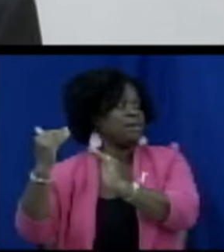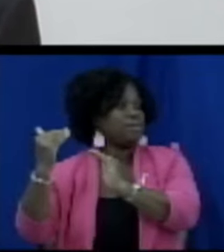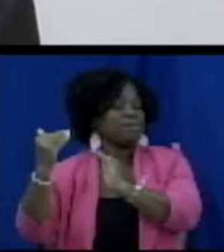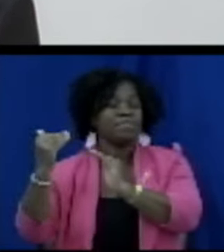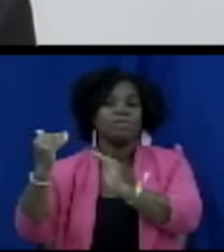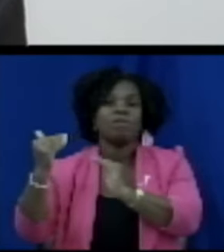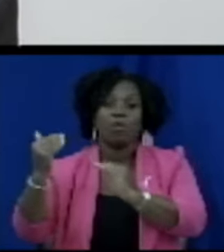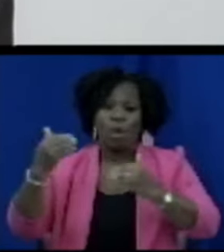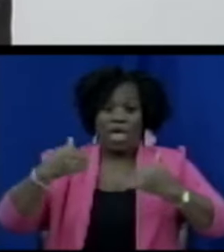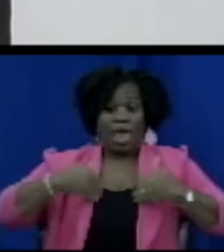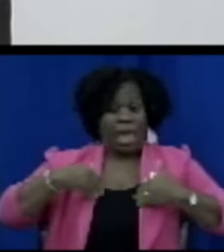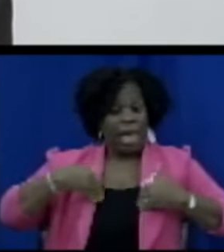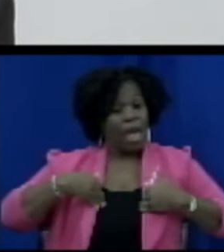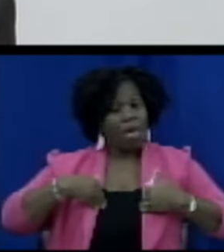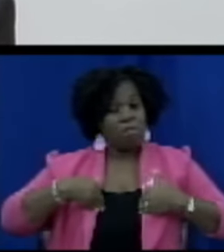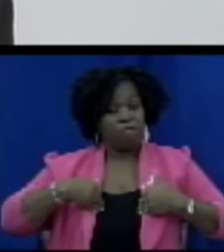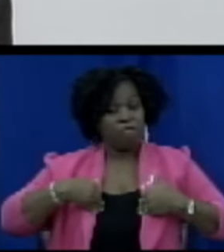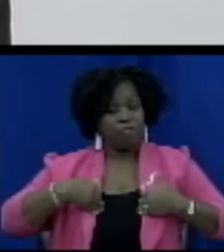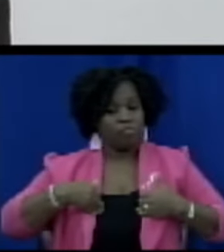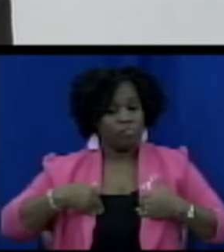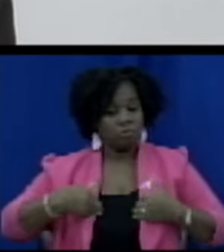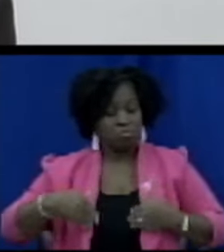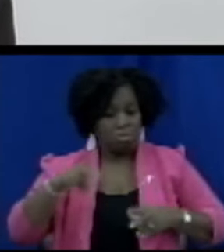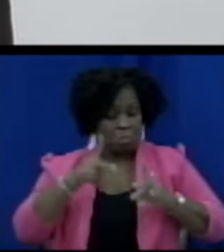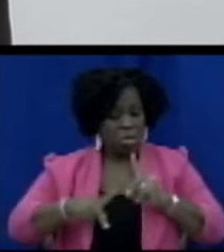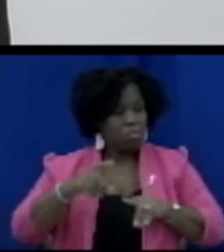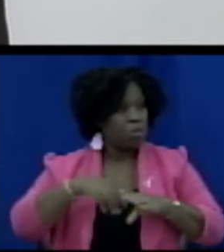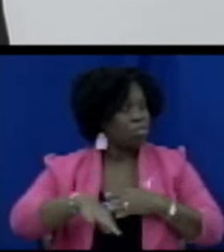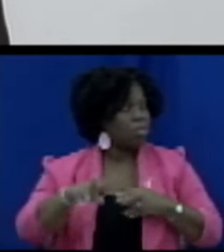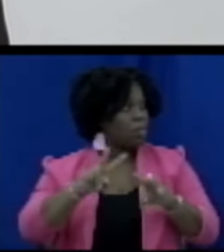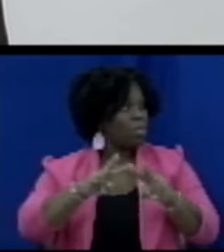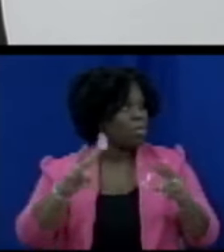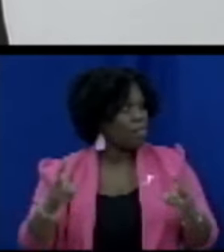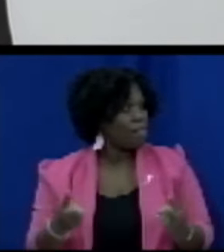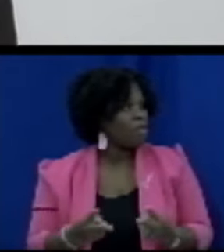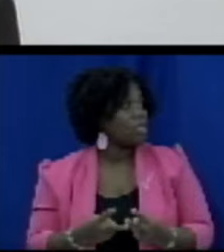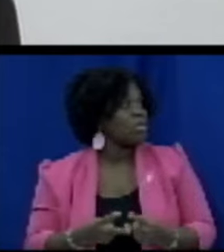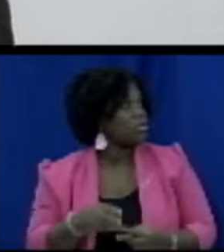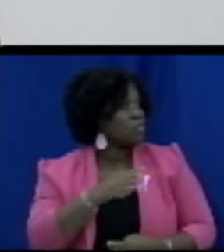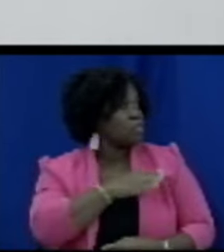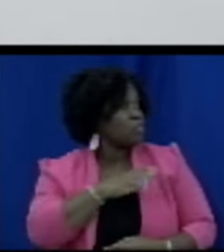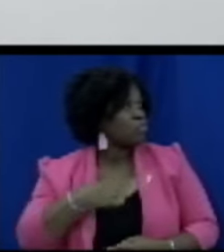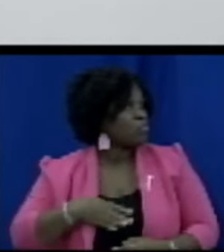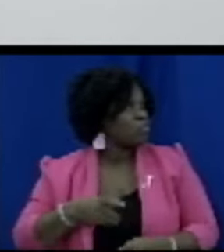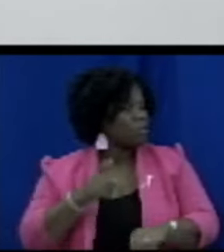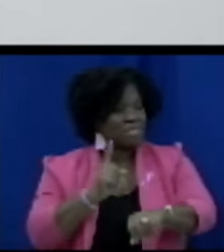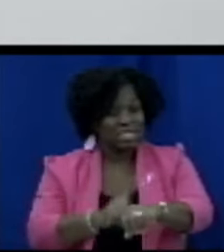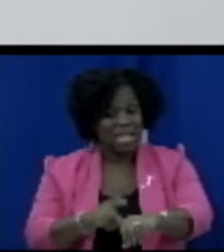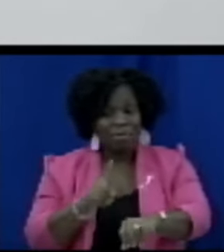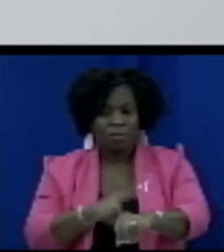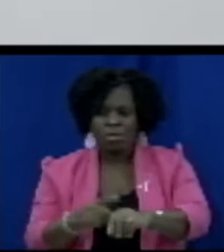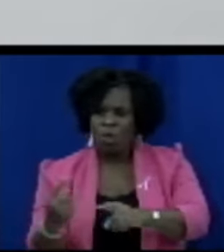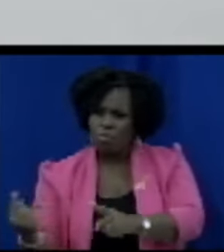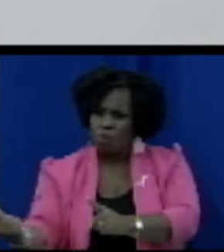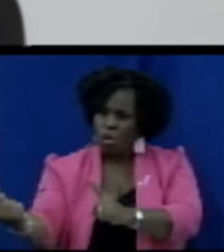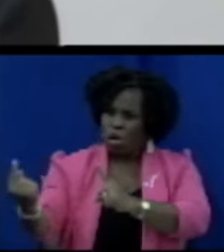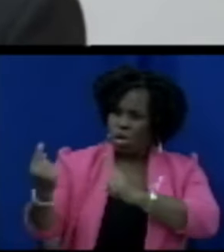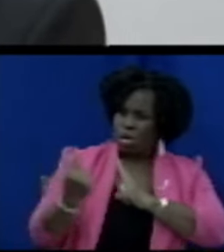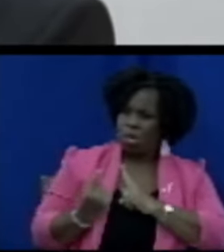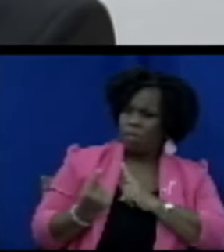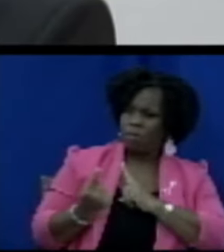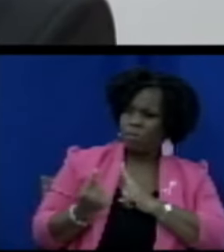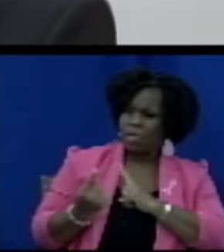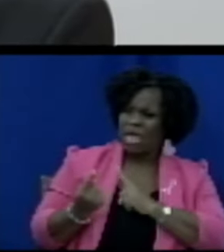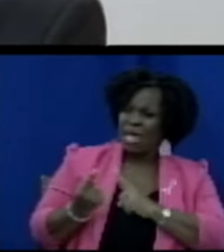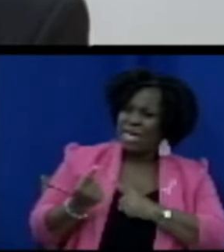constituents who from time to time will come to us and seek guidance on a